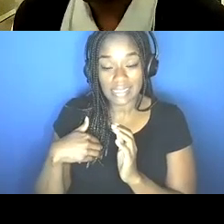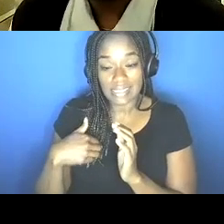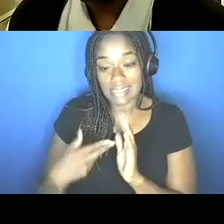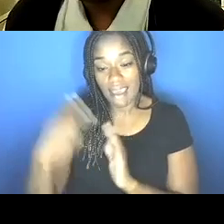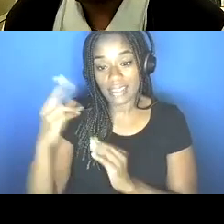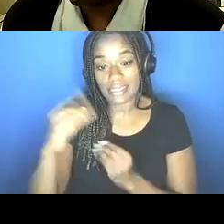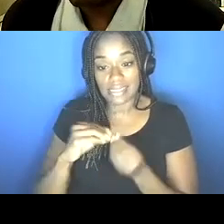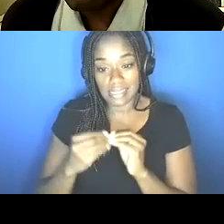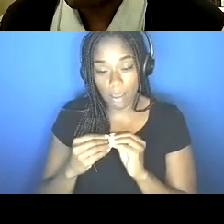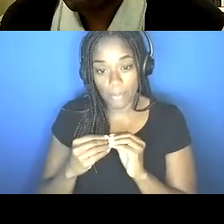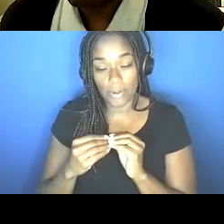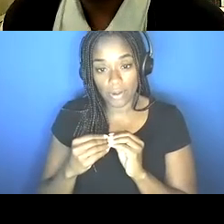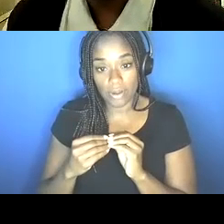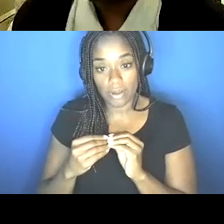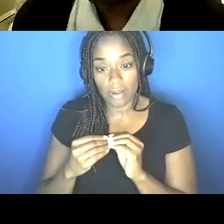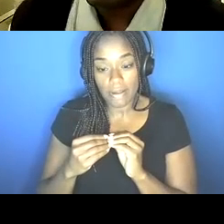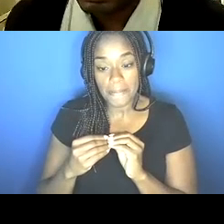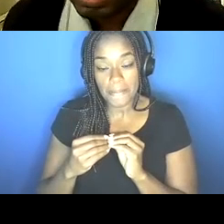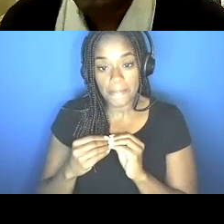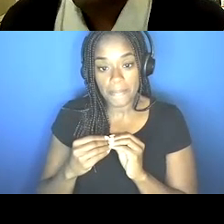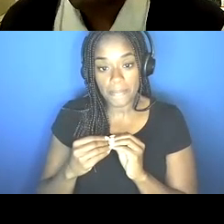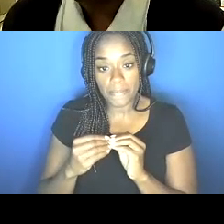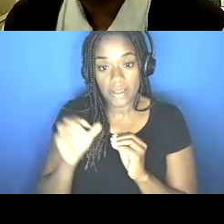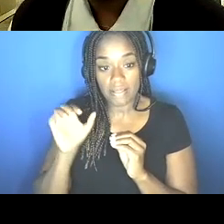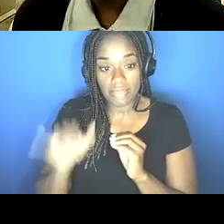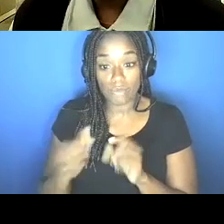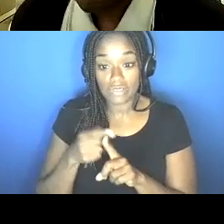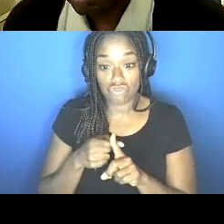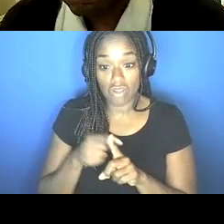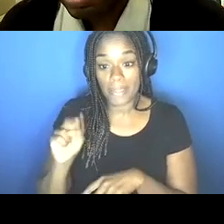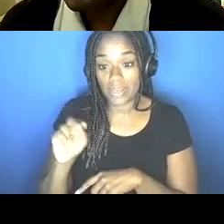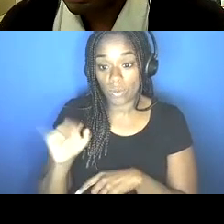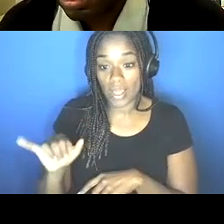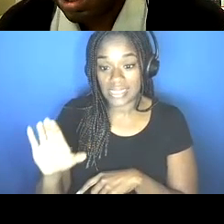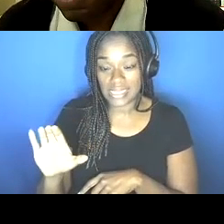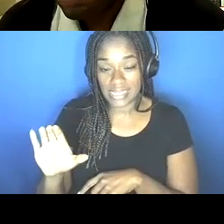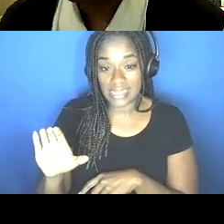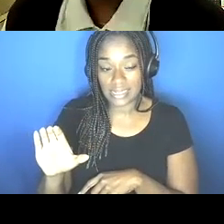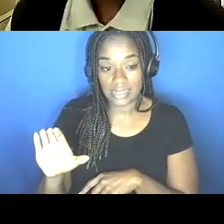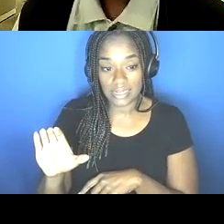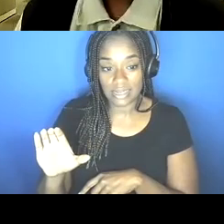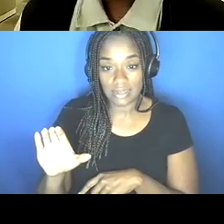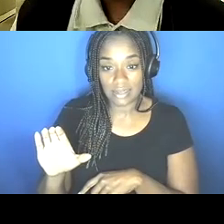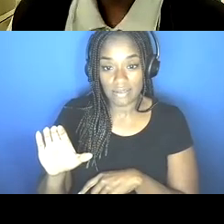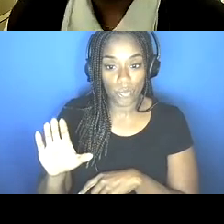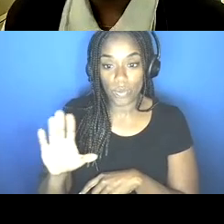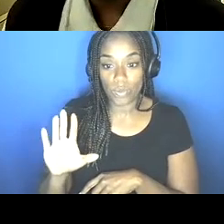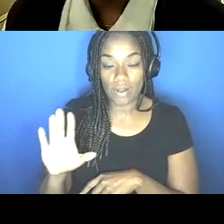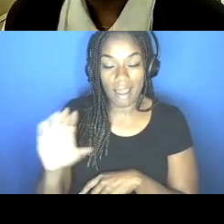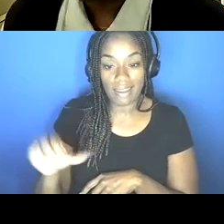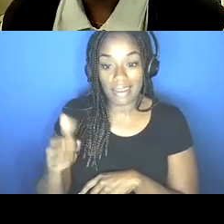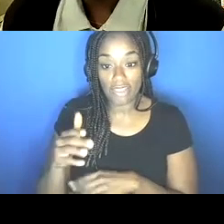And that was all driven by, that has all, that was all driven by the city of New York. We known ourselves as an, epicenter of a, of a